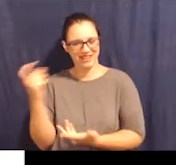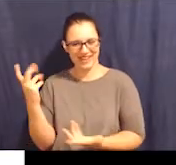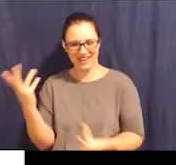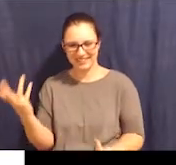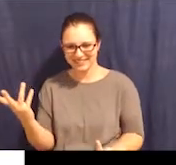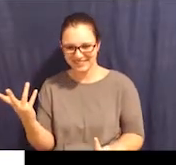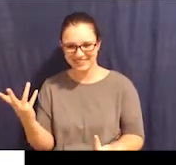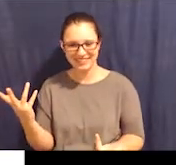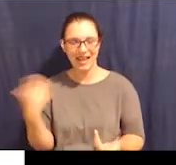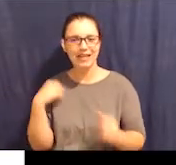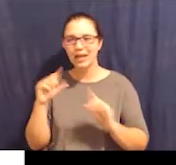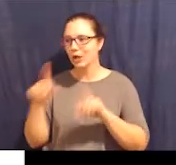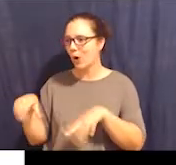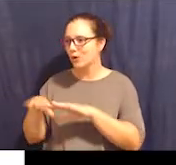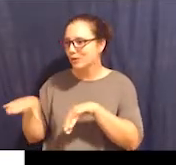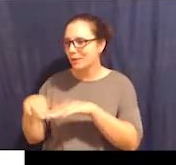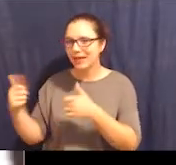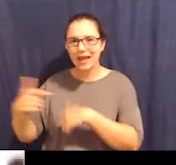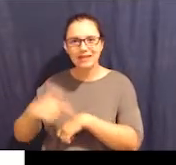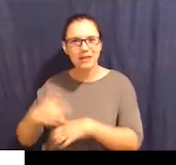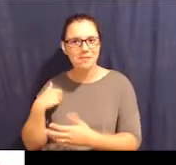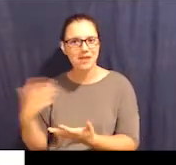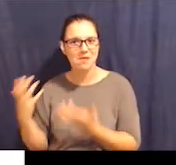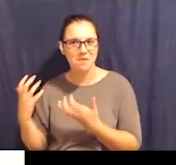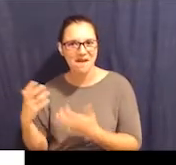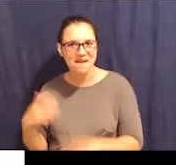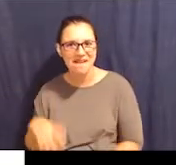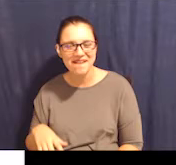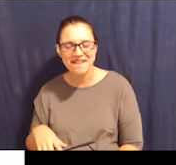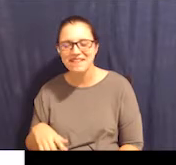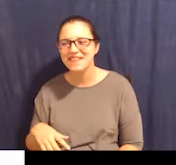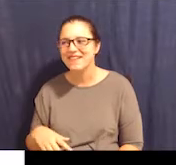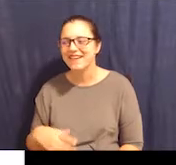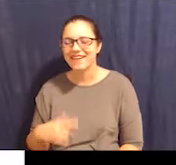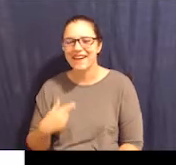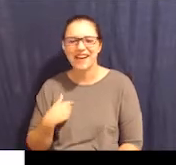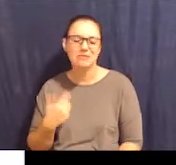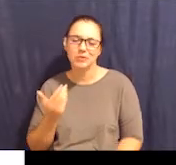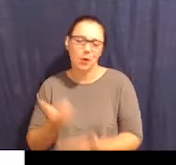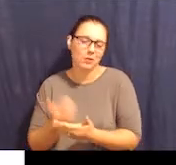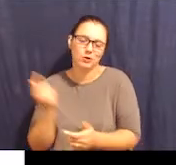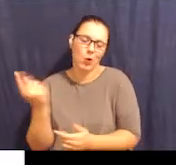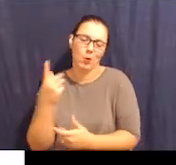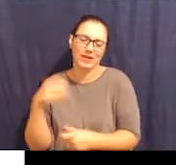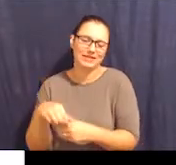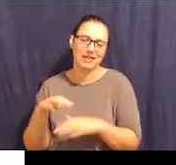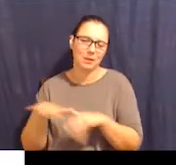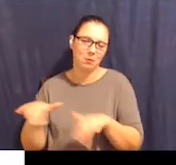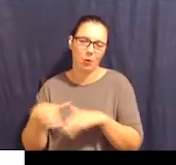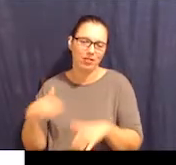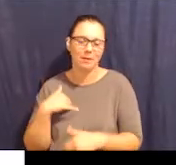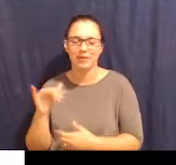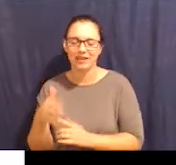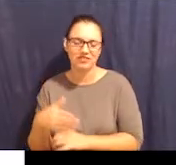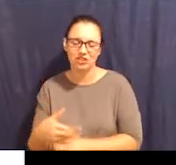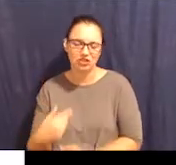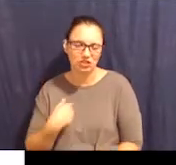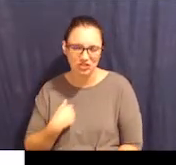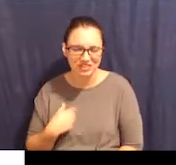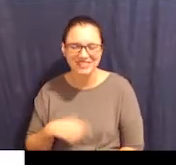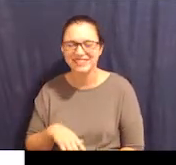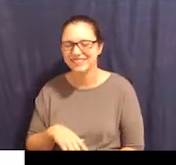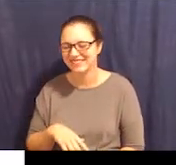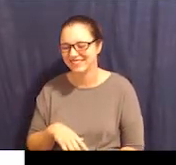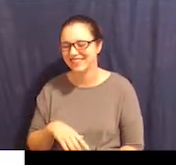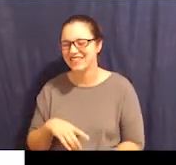pools I can go swimming in anytime I want. I'm mostly always in the pool. So I'm like a fish,